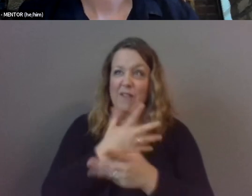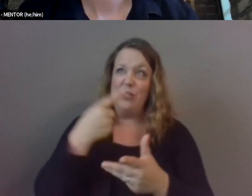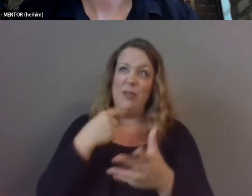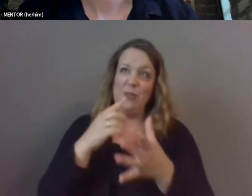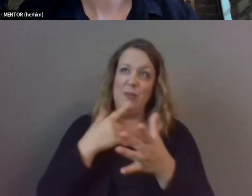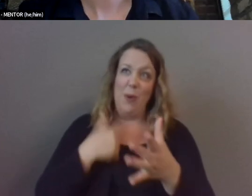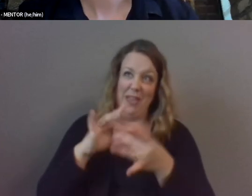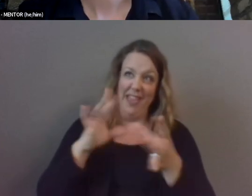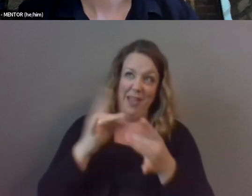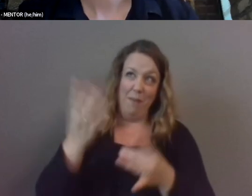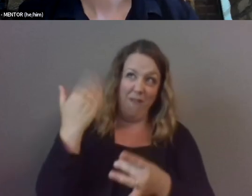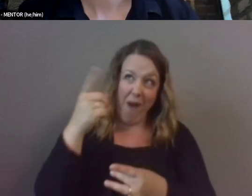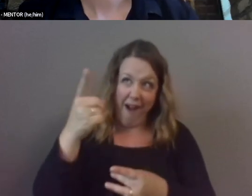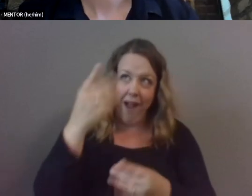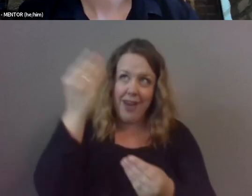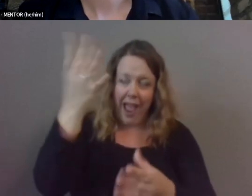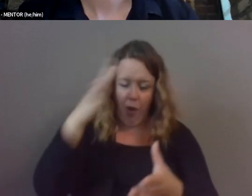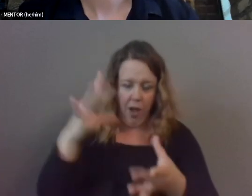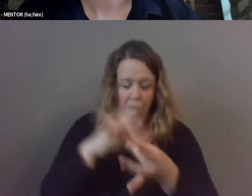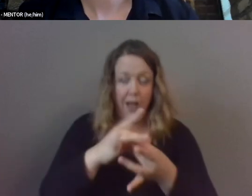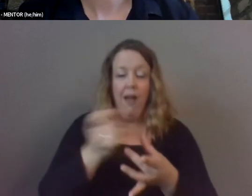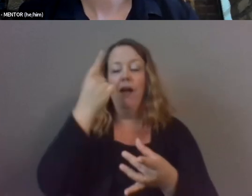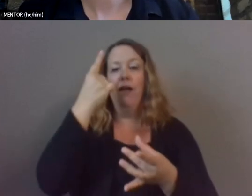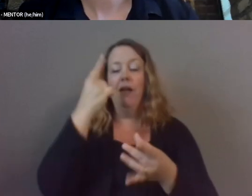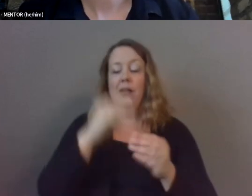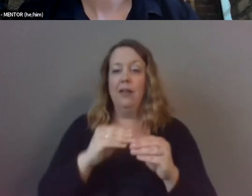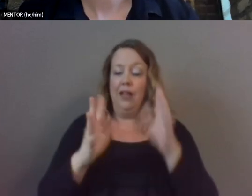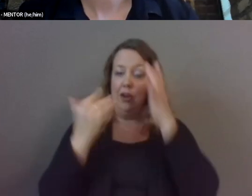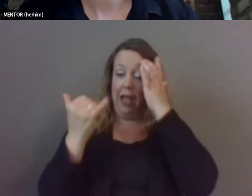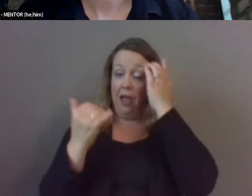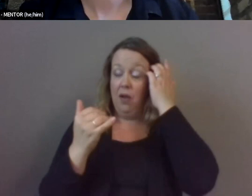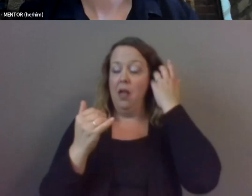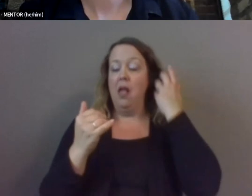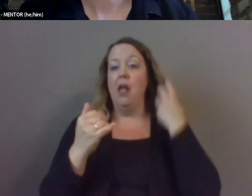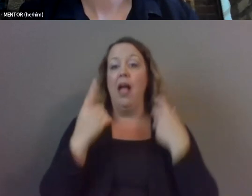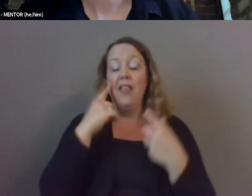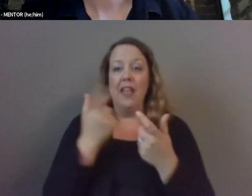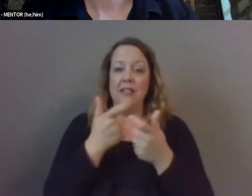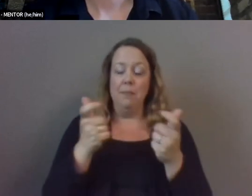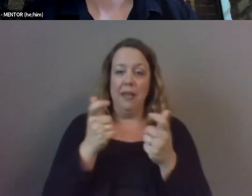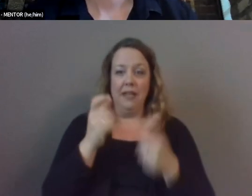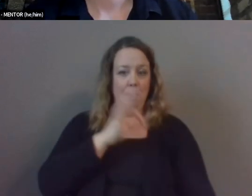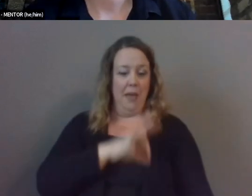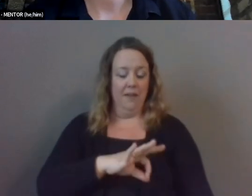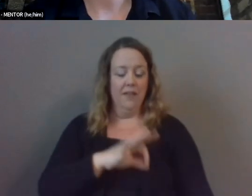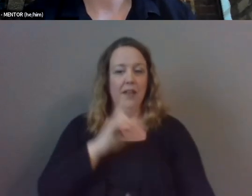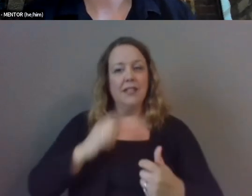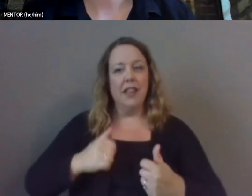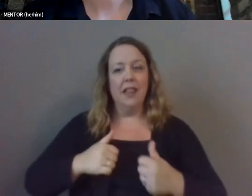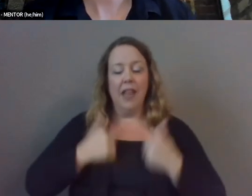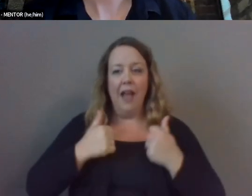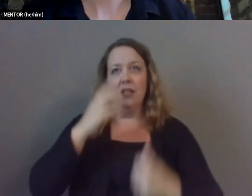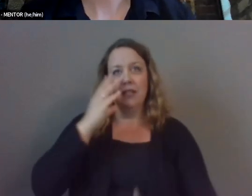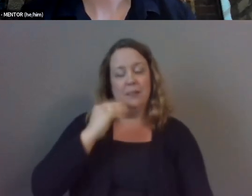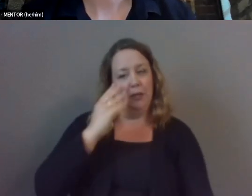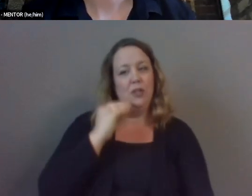and everything makes sense so i think that's one excuse me i think that's one of the biggest benefits is just the life experiences um